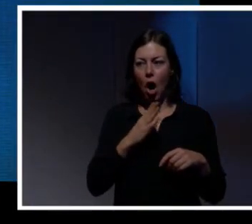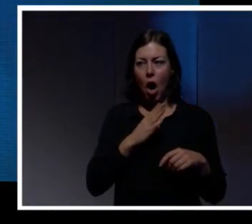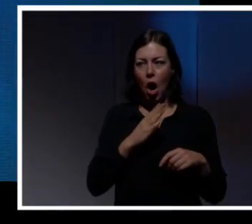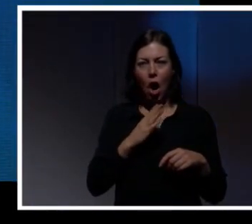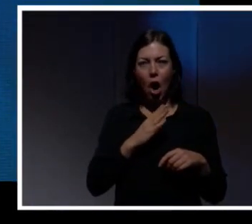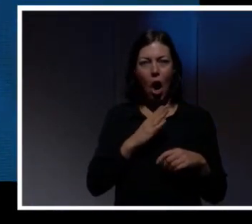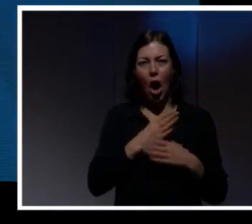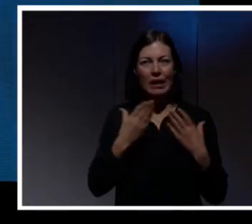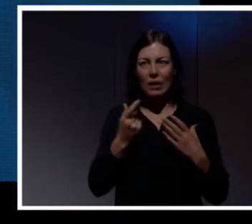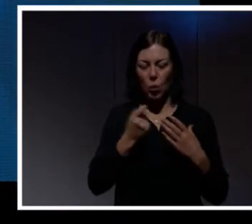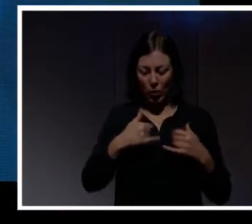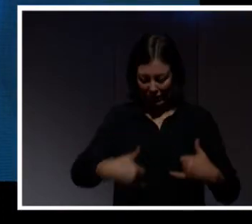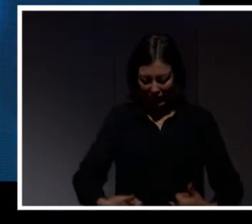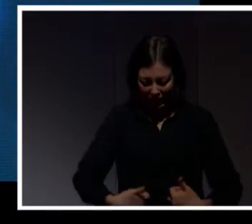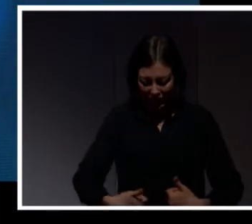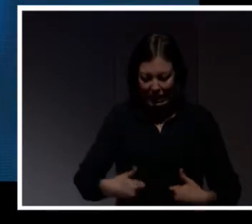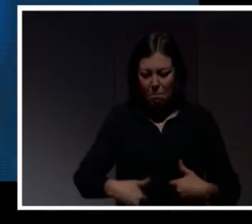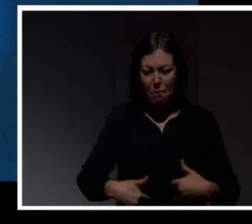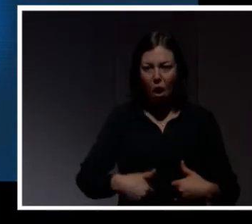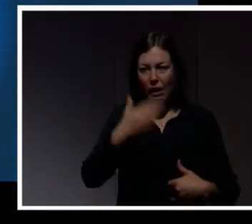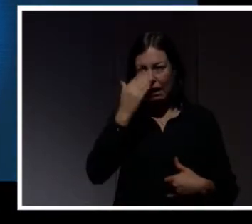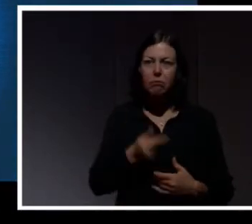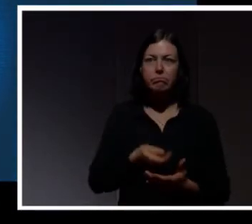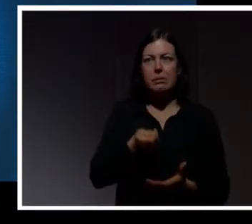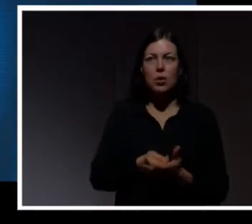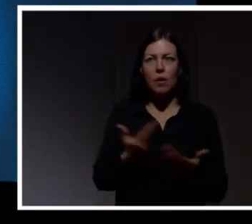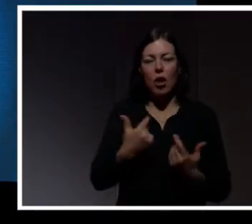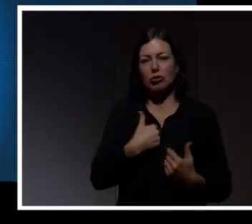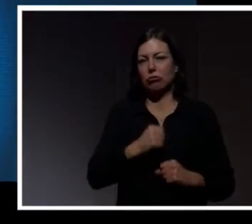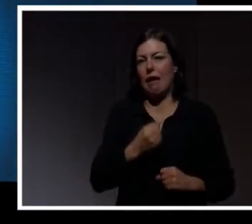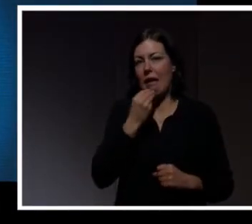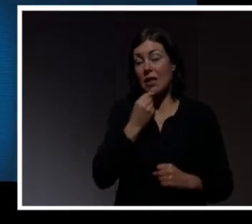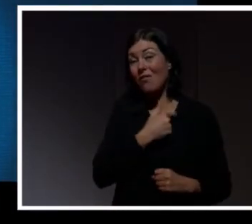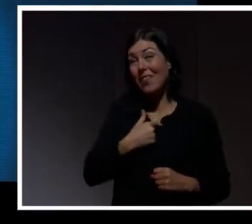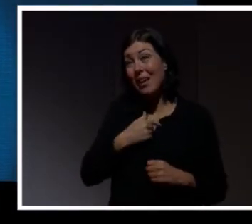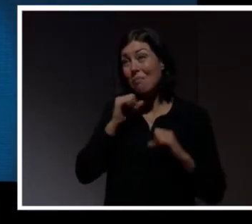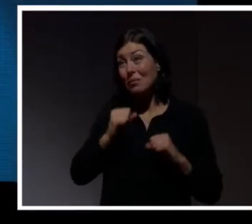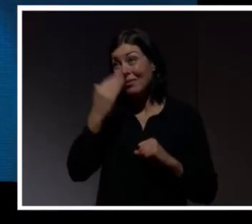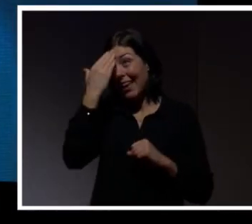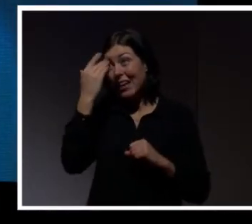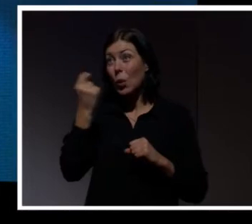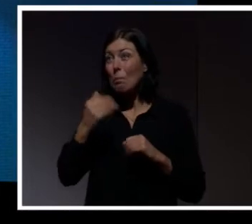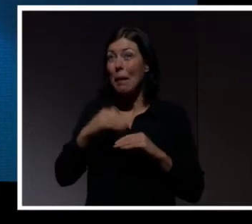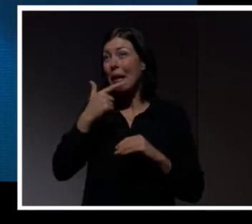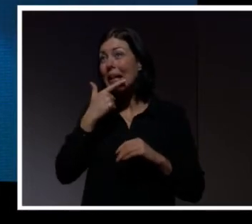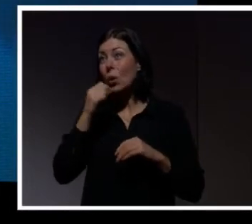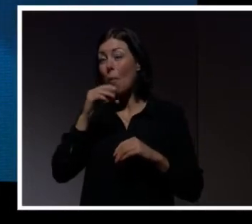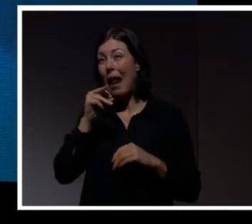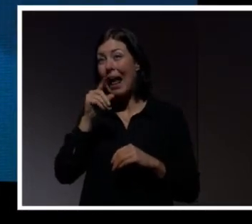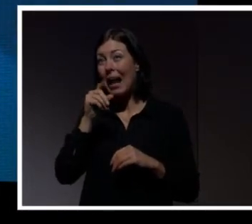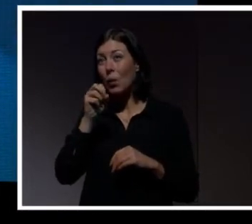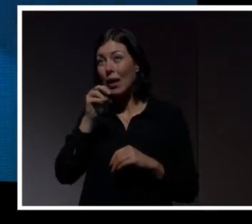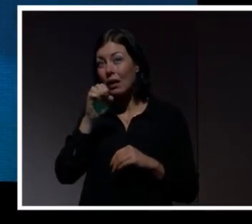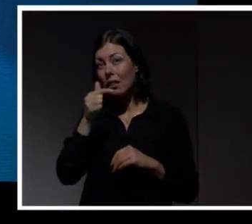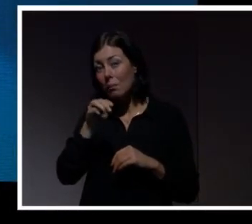making decisions about what to eat. So if you want to know more about the dangers of algorithms, I've said about a few things that aren't dangerous,